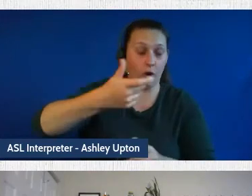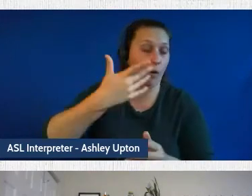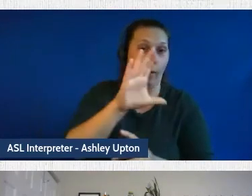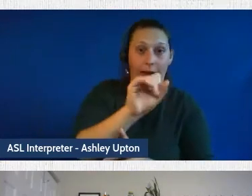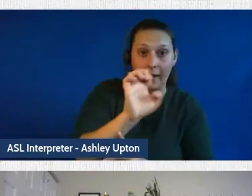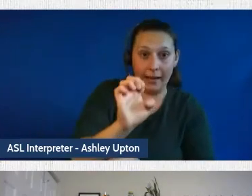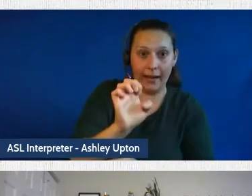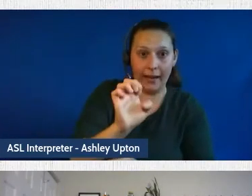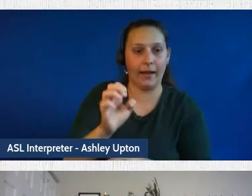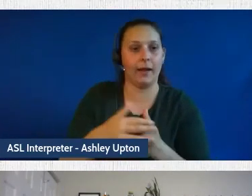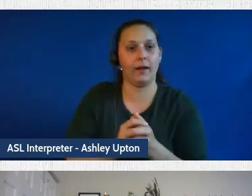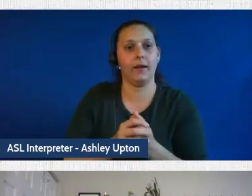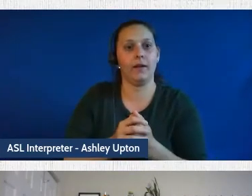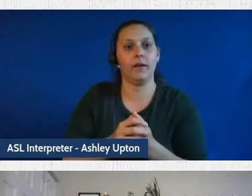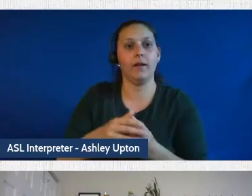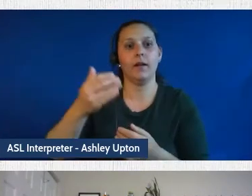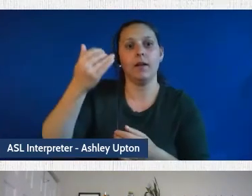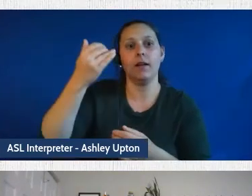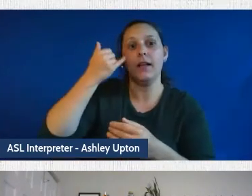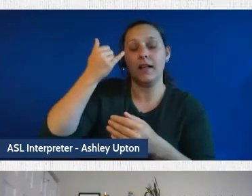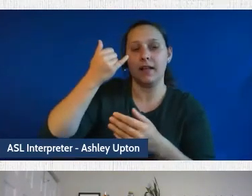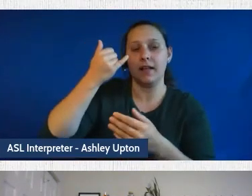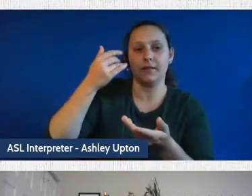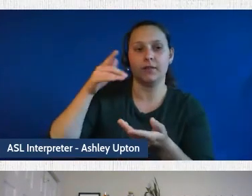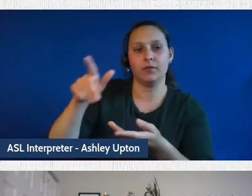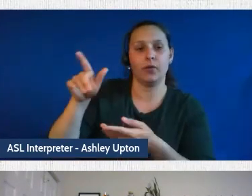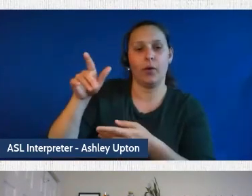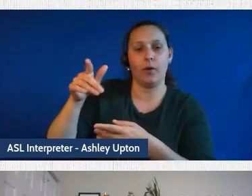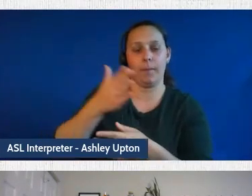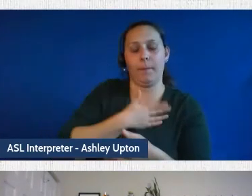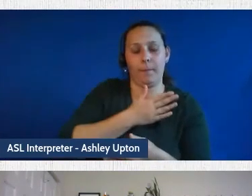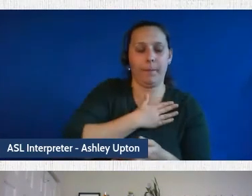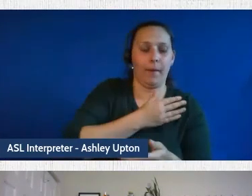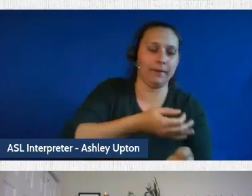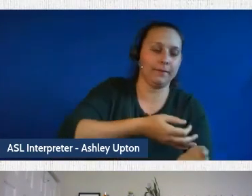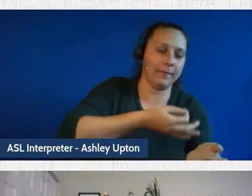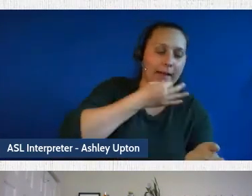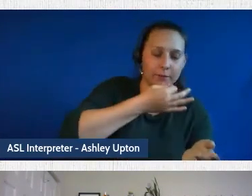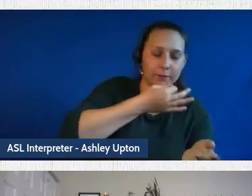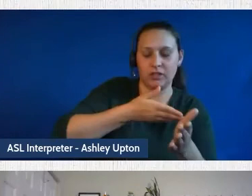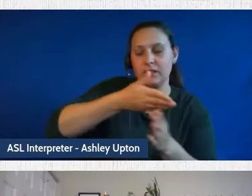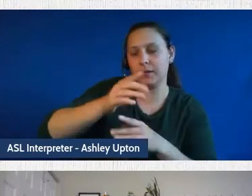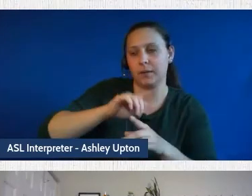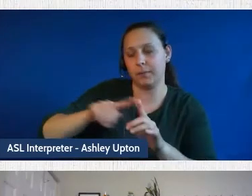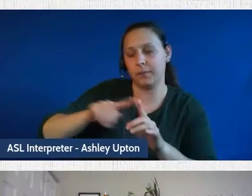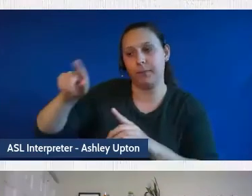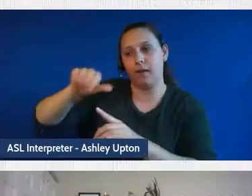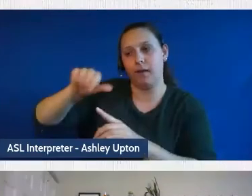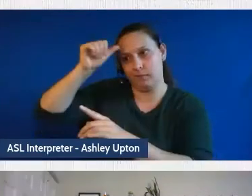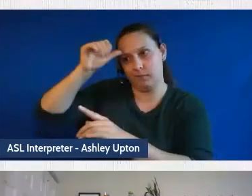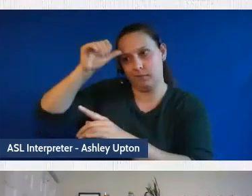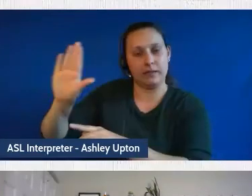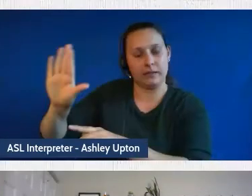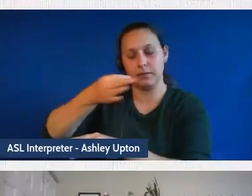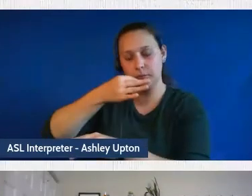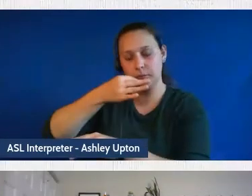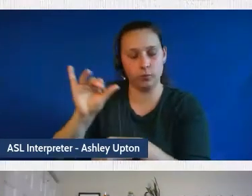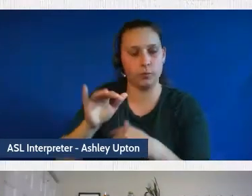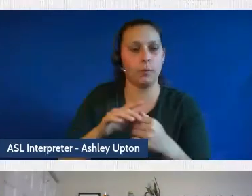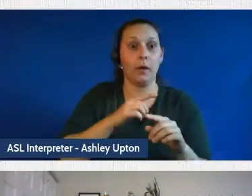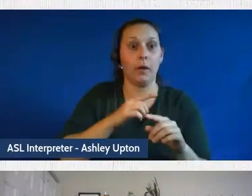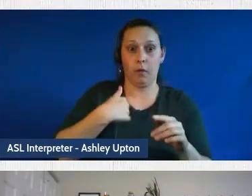natural language processing expert. That happens to be my expertise as well. But the legal domain, when we first started, we realized is